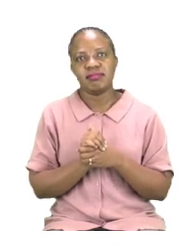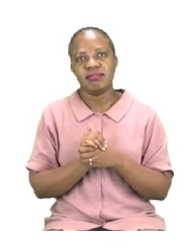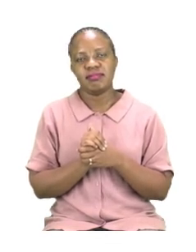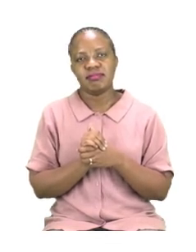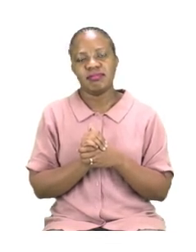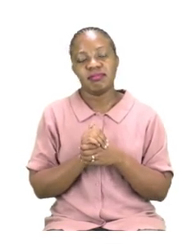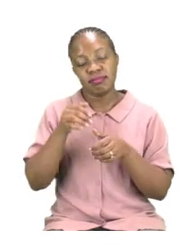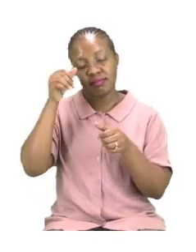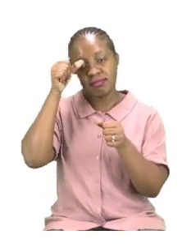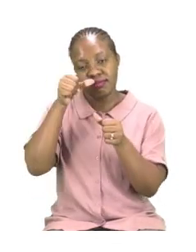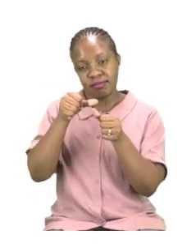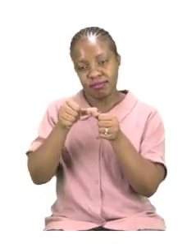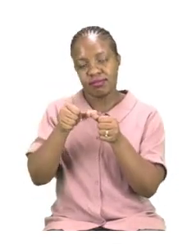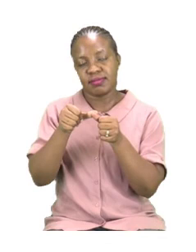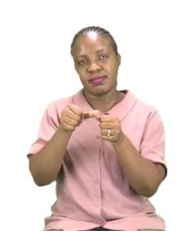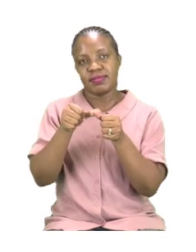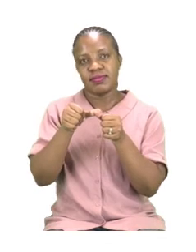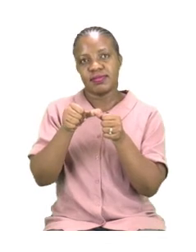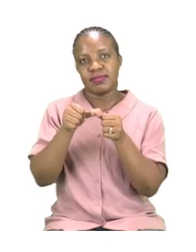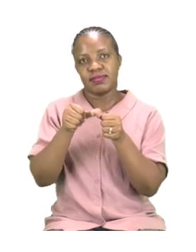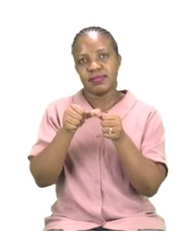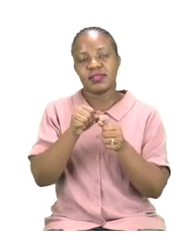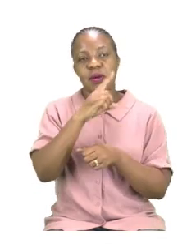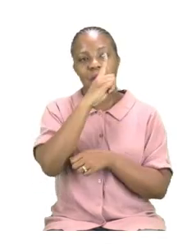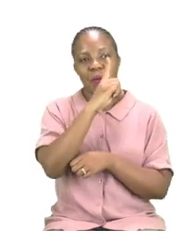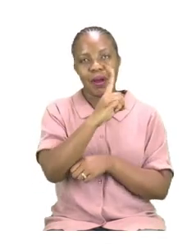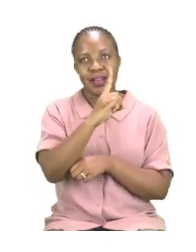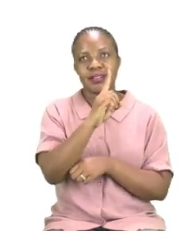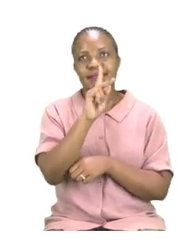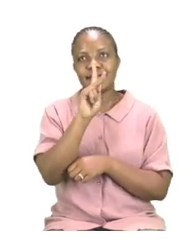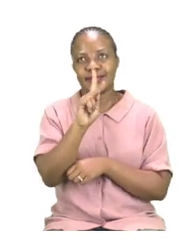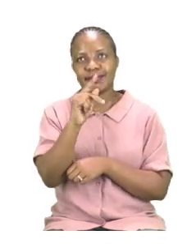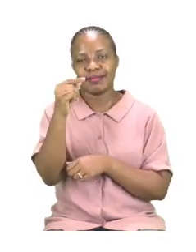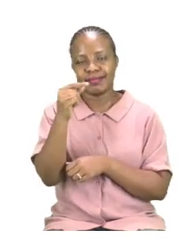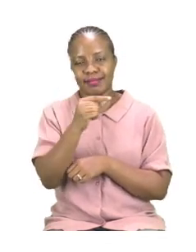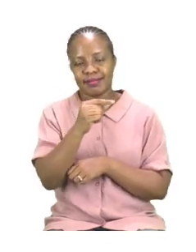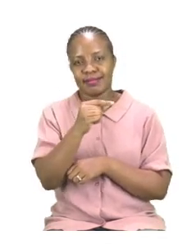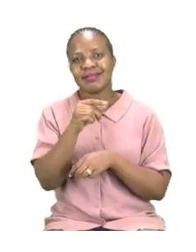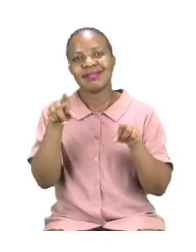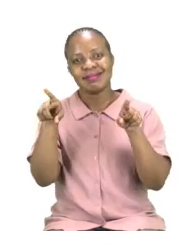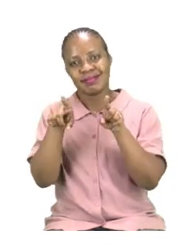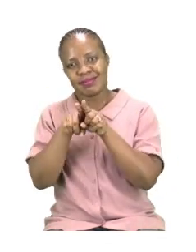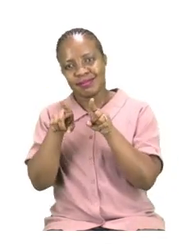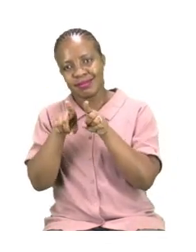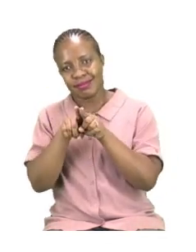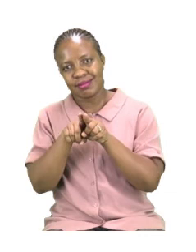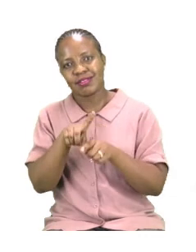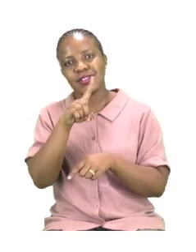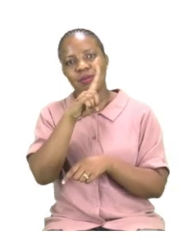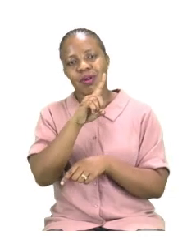to remember that one kilogram is equal to a thousand grams.